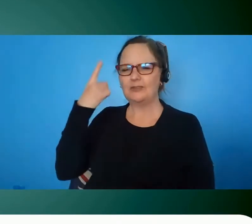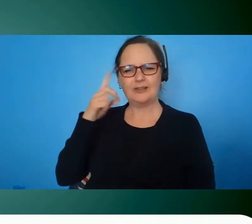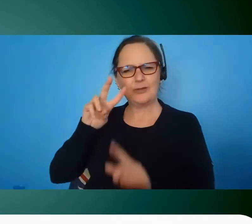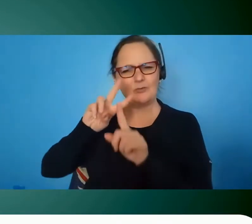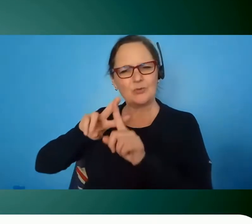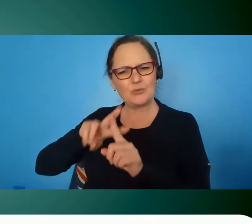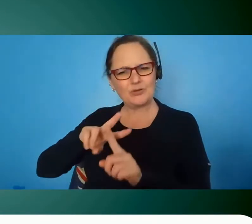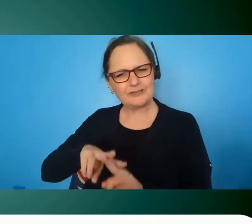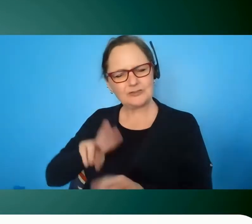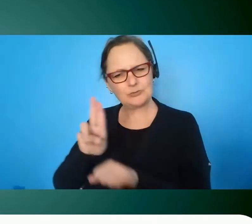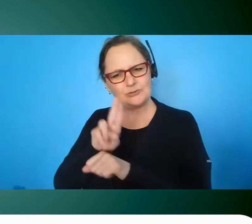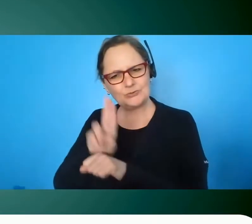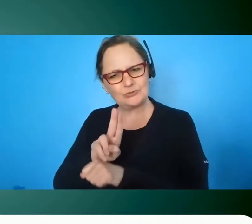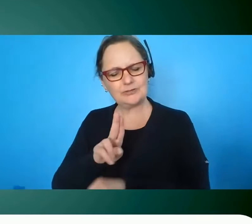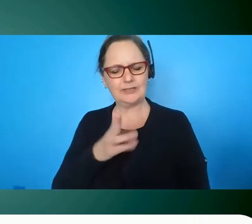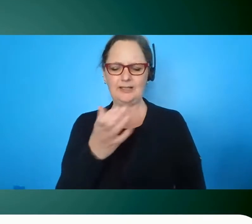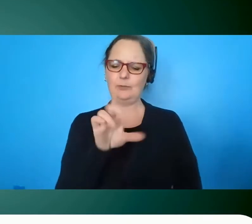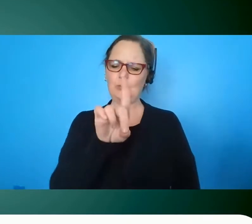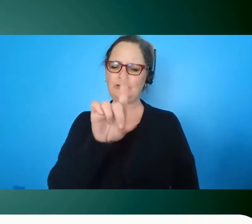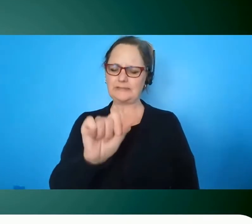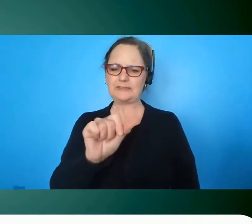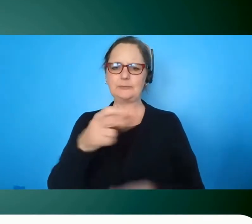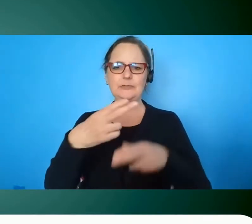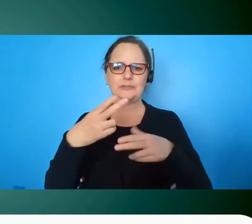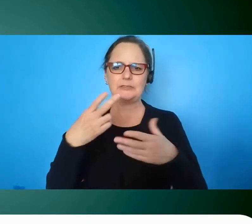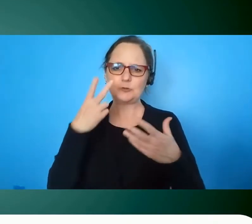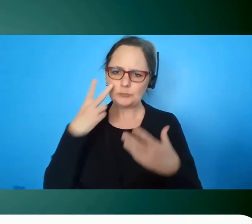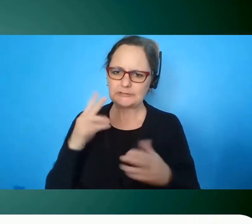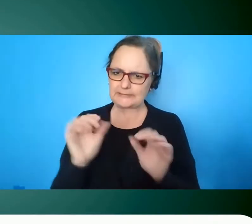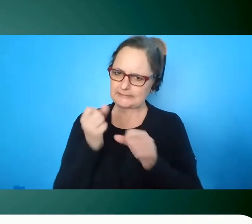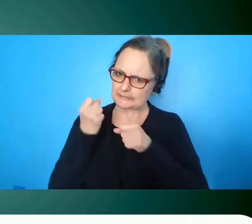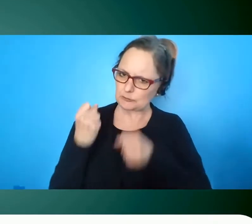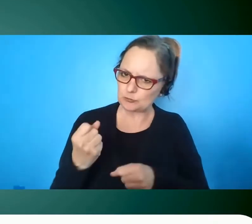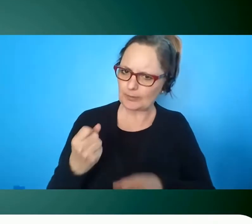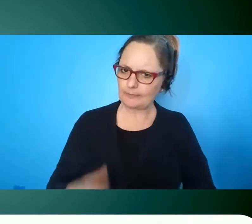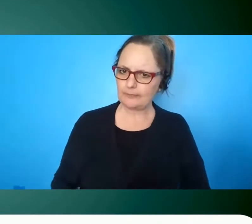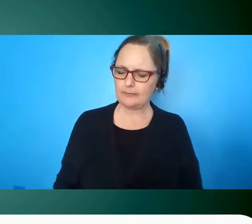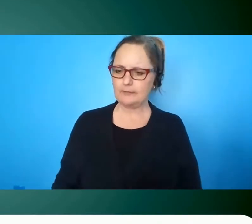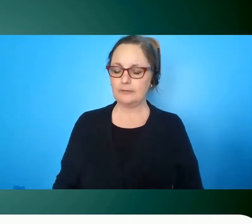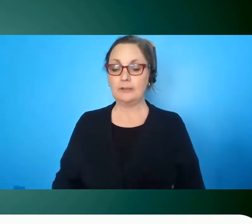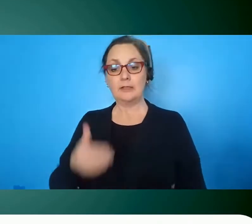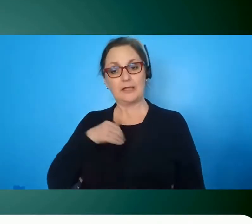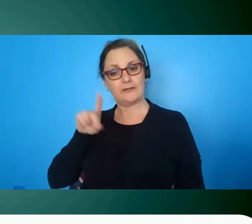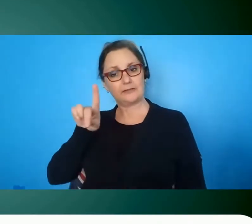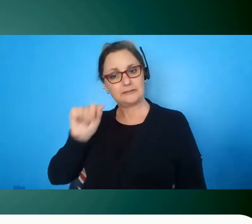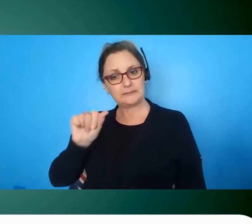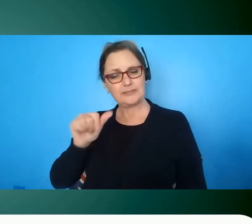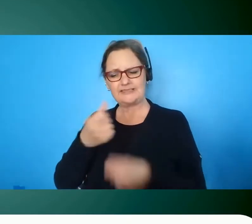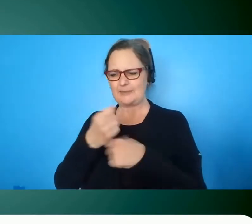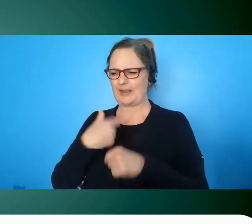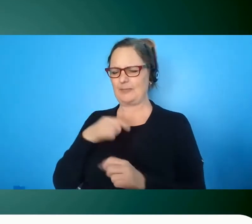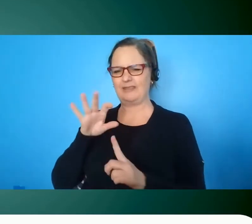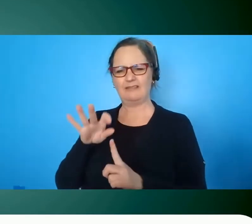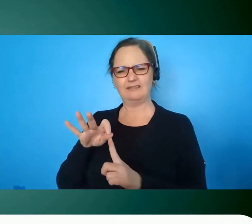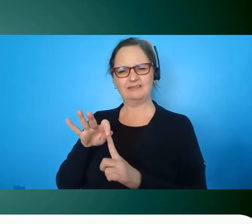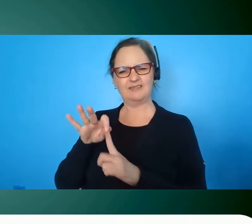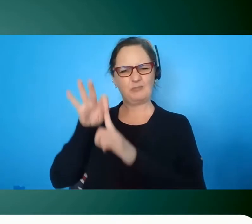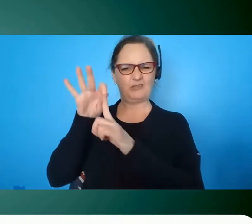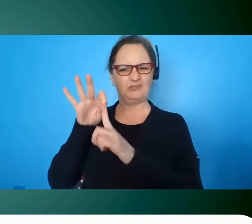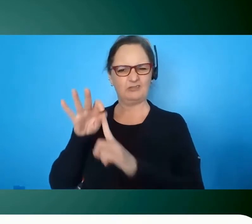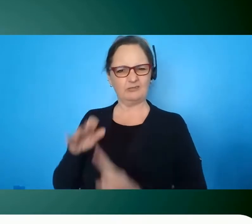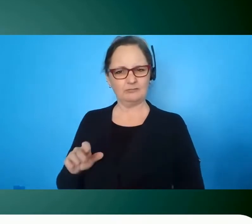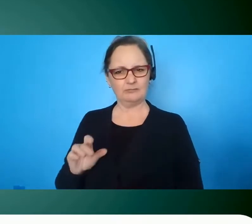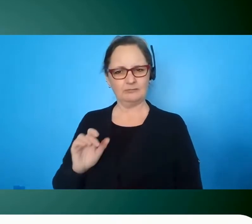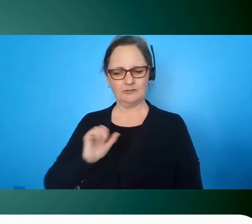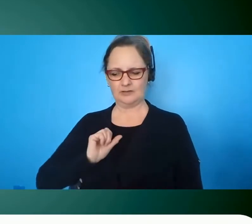want disability to be seen as a strength having a disability does it make me special do i have superpowers because of my